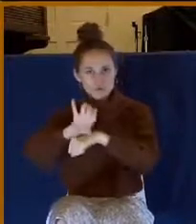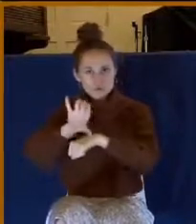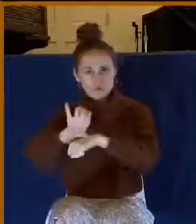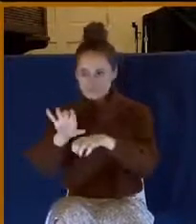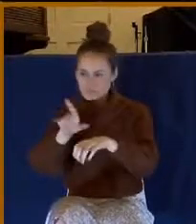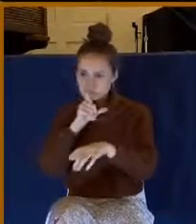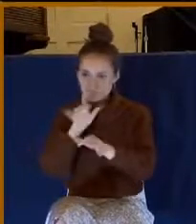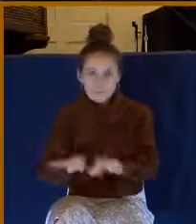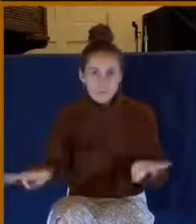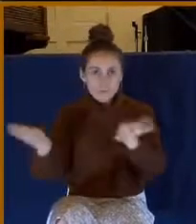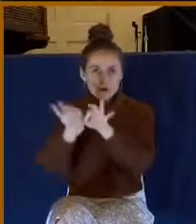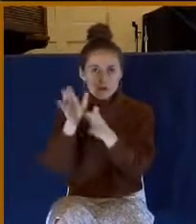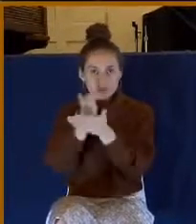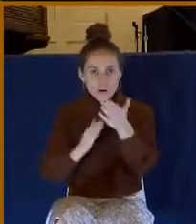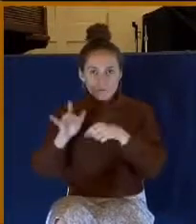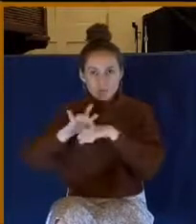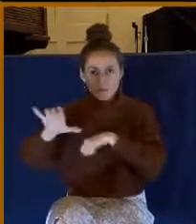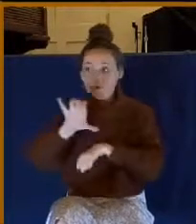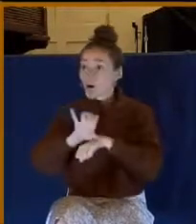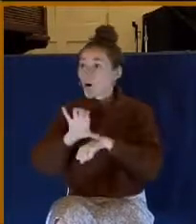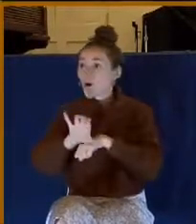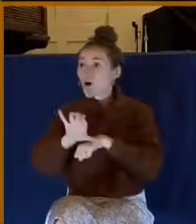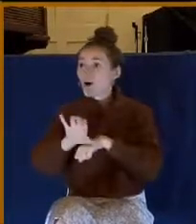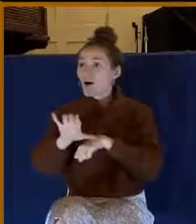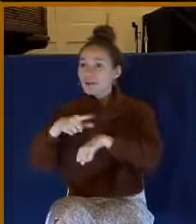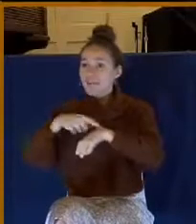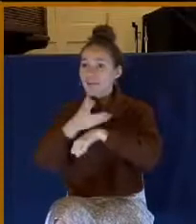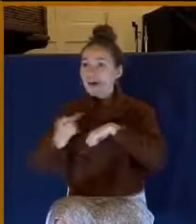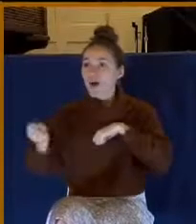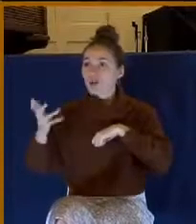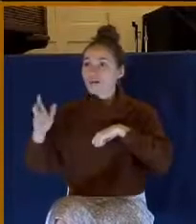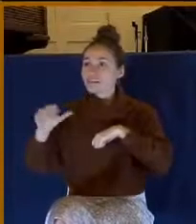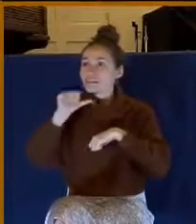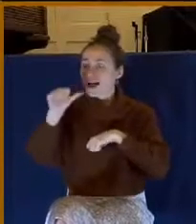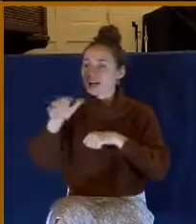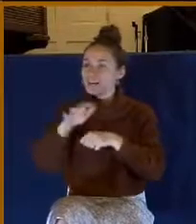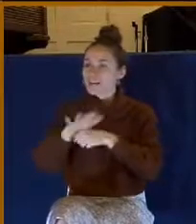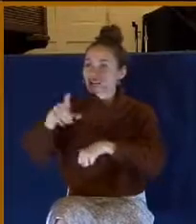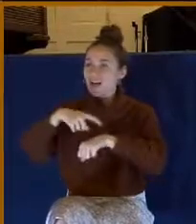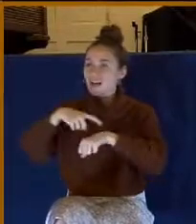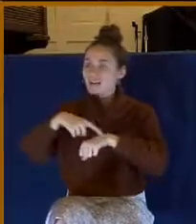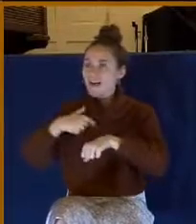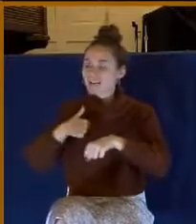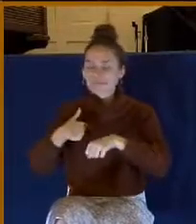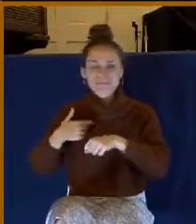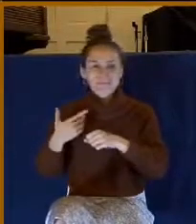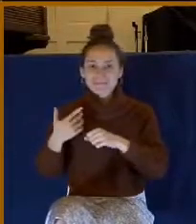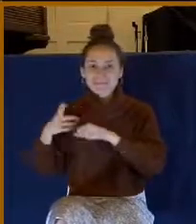time to get into it because I'm, man, we're already past 12. I guess I'm still on Egypt time here.